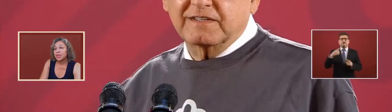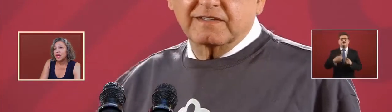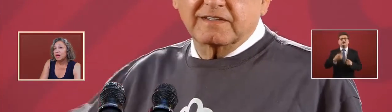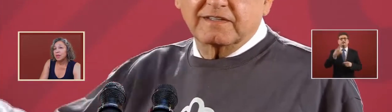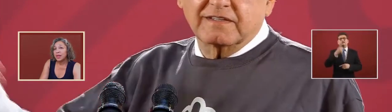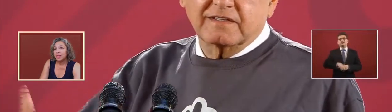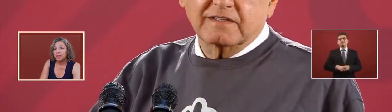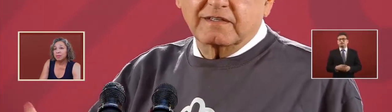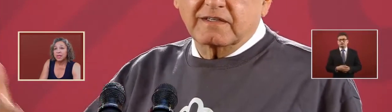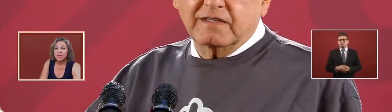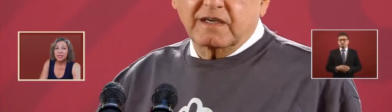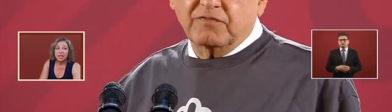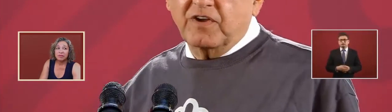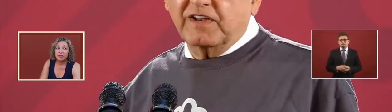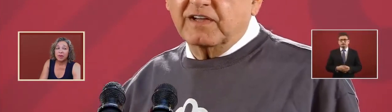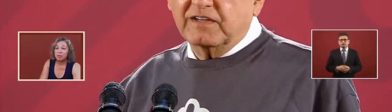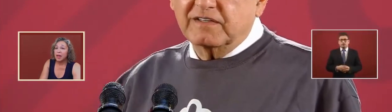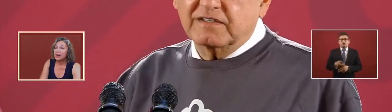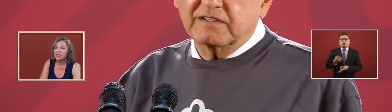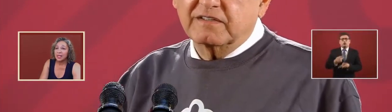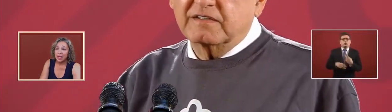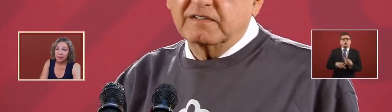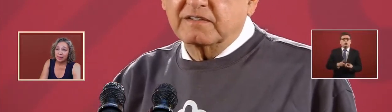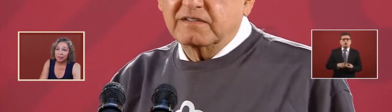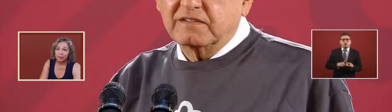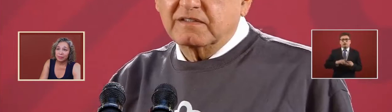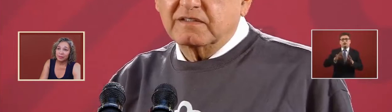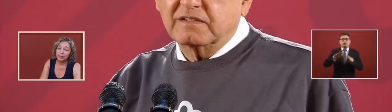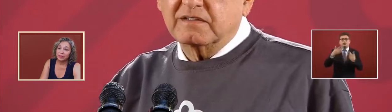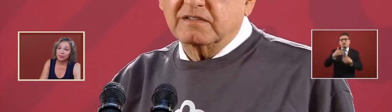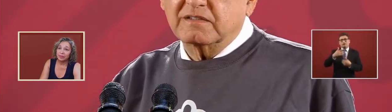was coming and being sent from outside